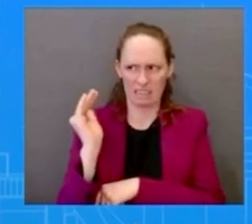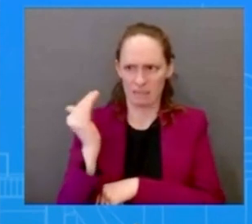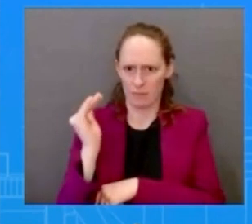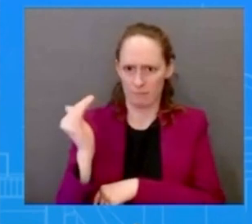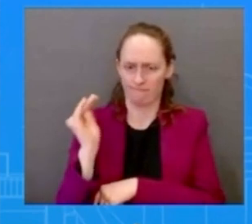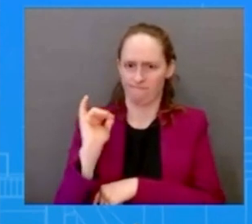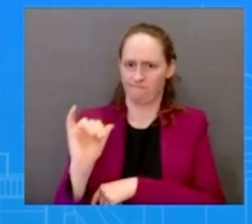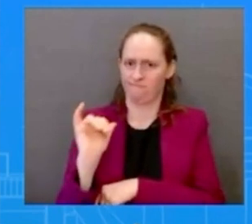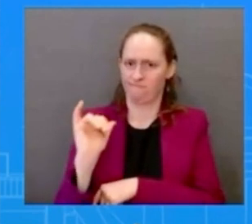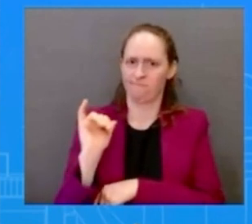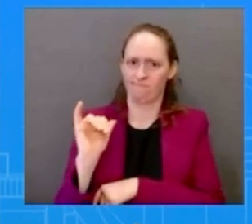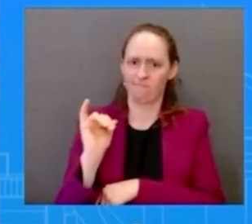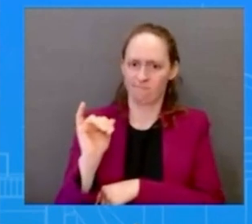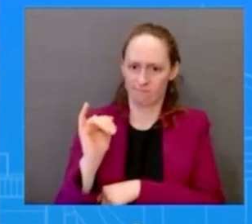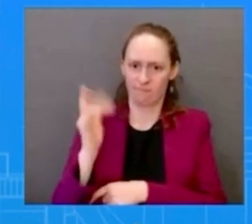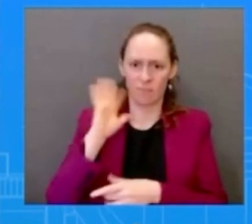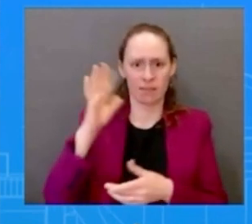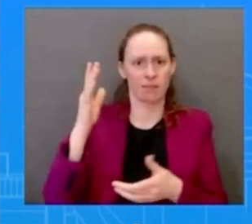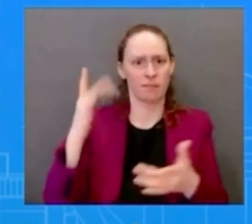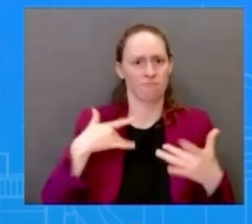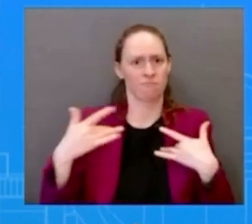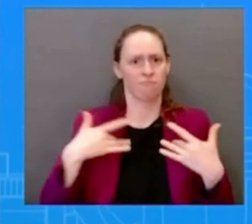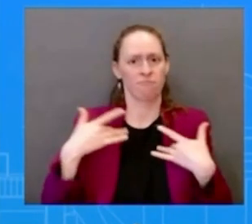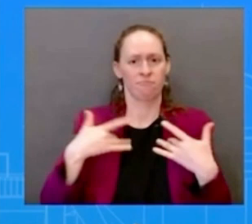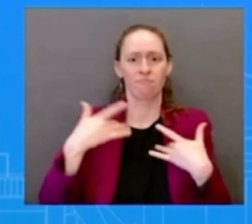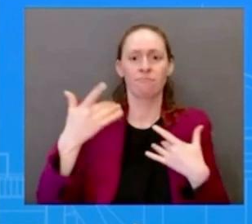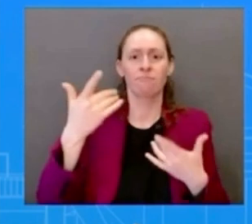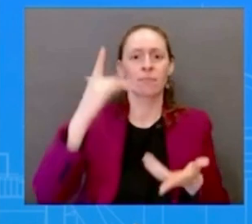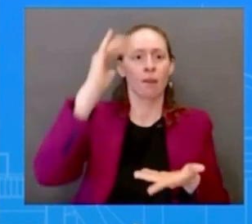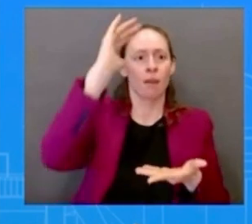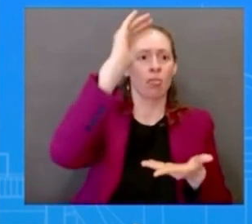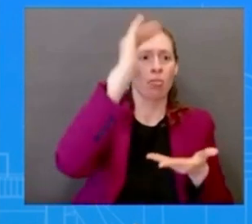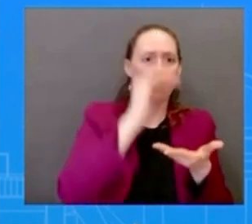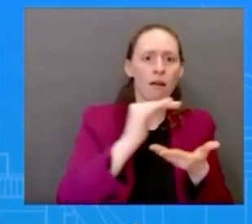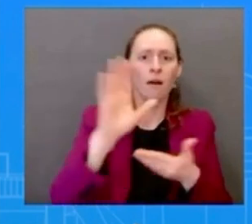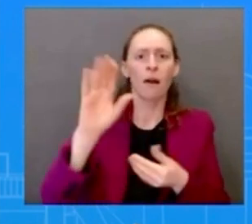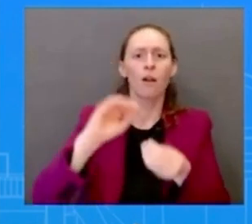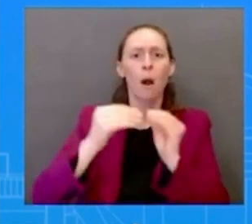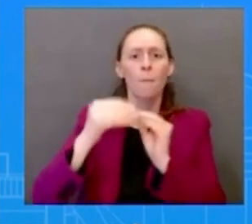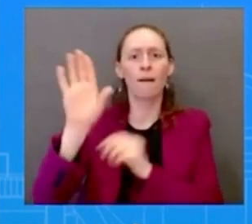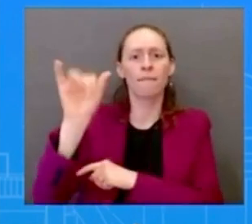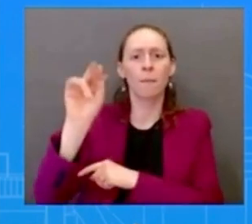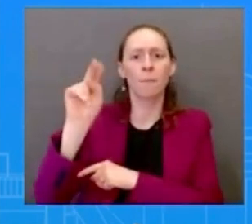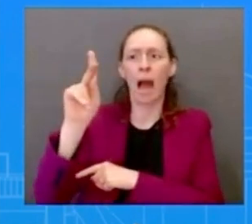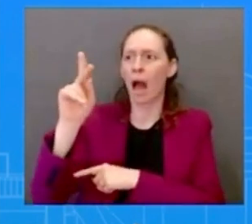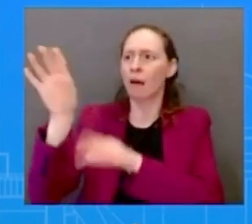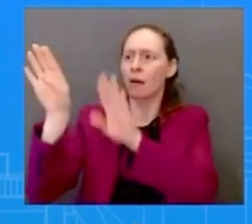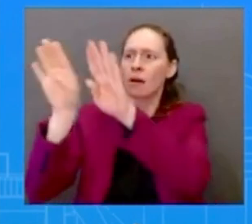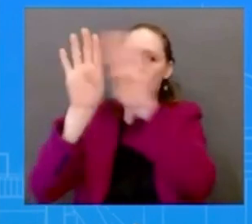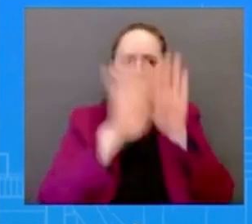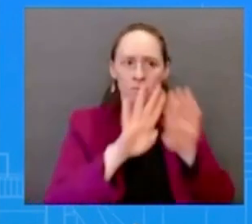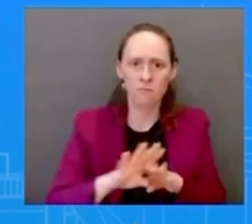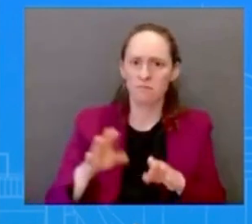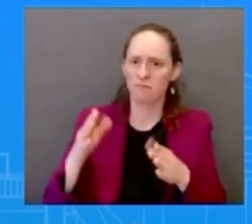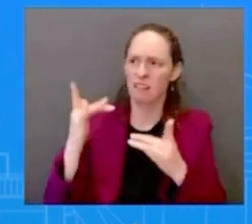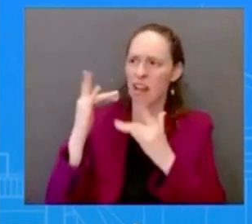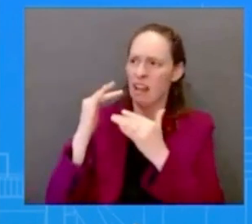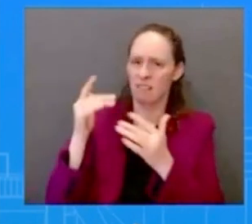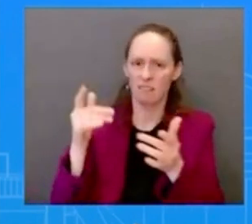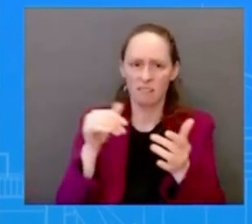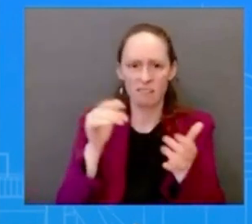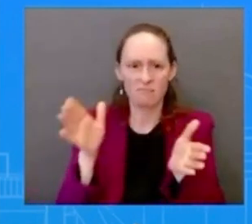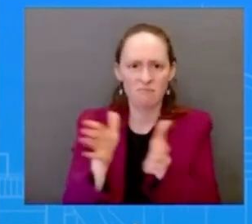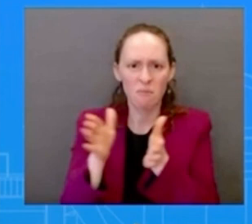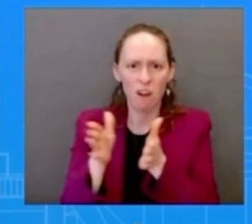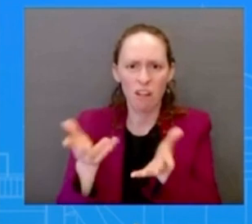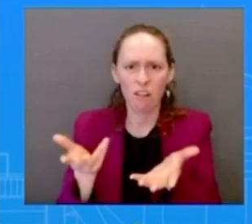so promoting competition uh in our in the american economy we see that as a priority you see you hear